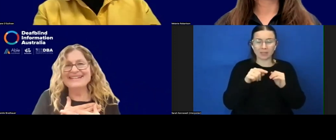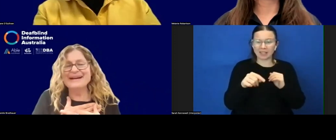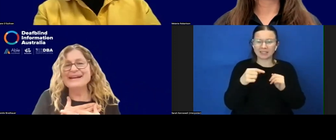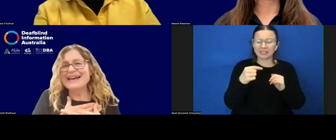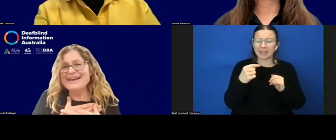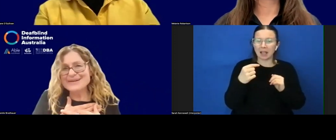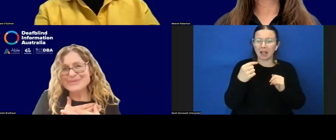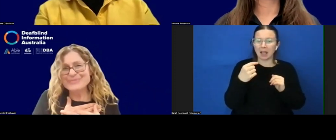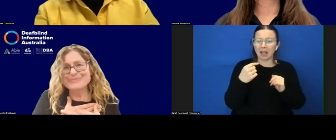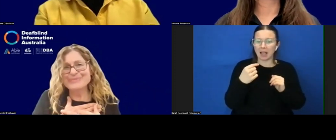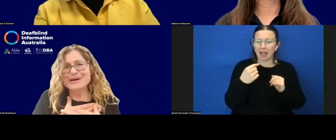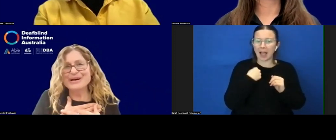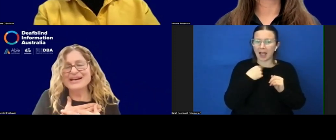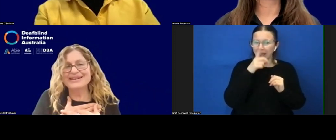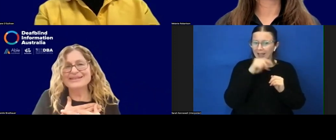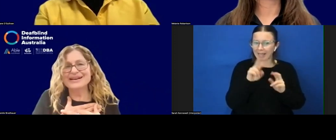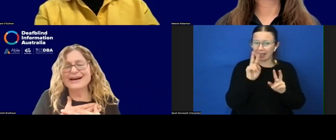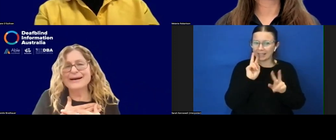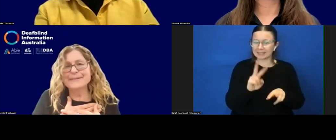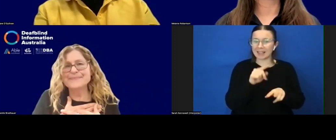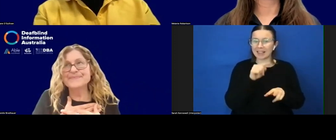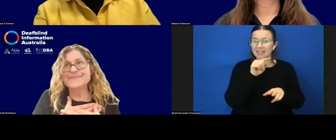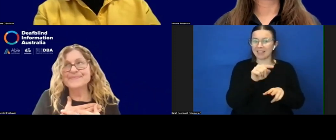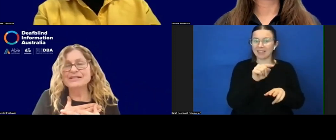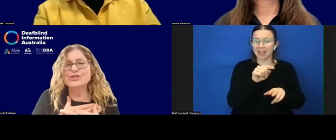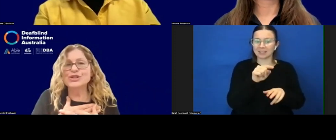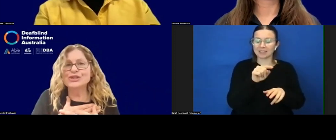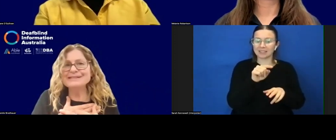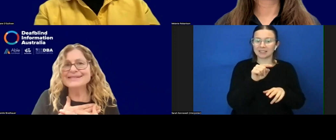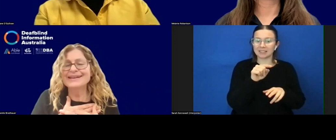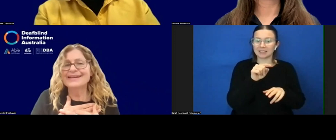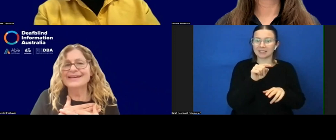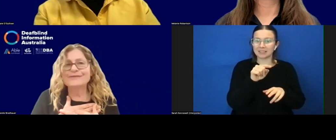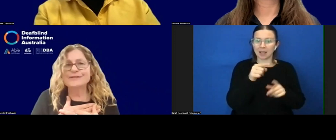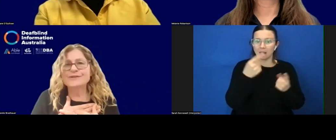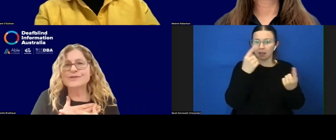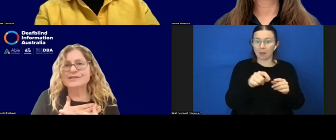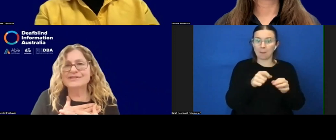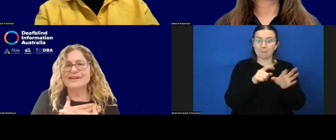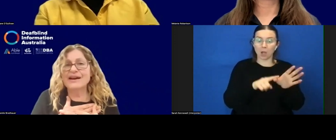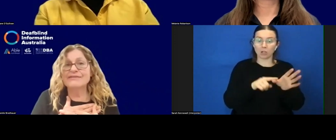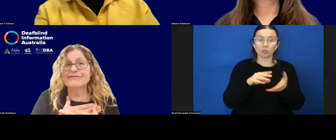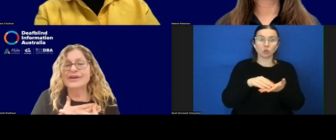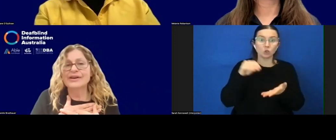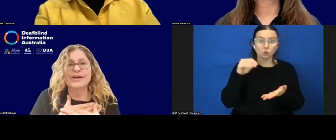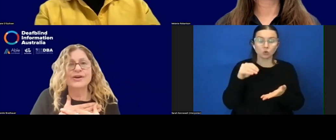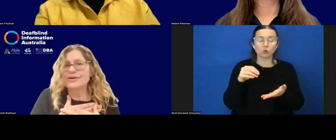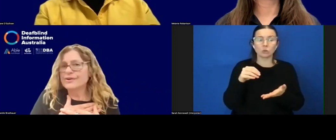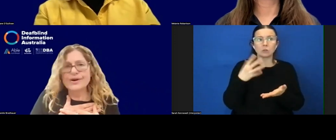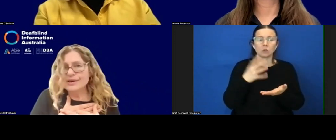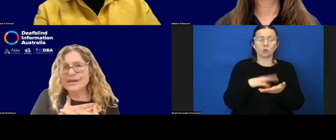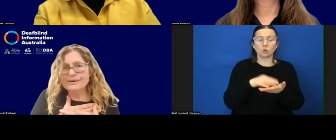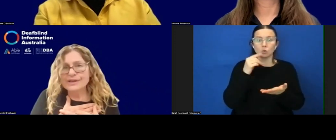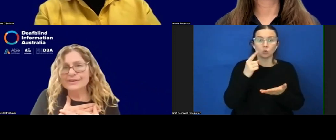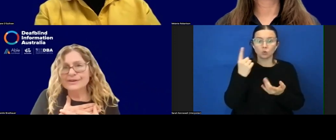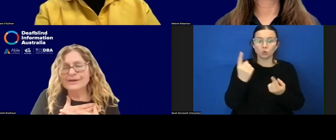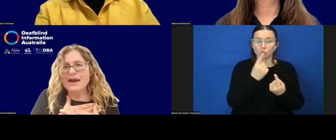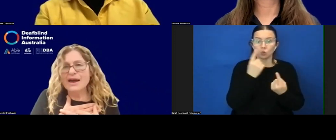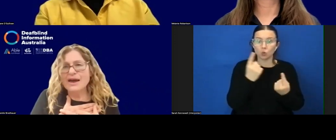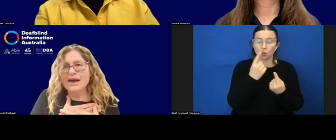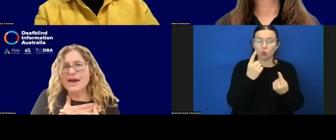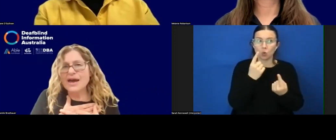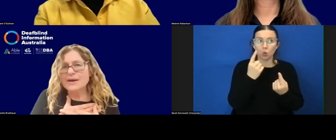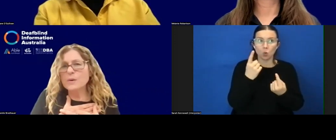being gathered by students, even students that have no hearing